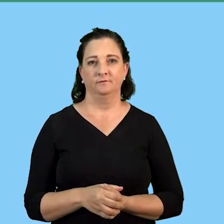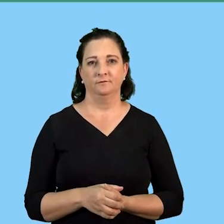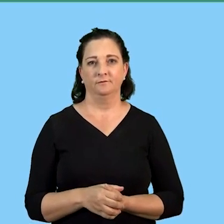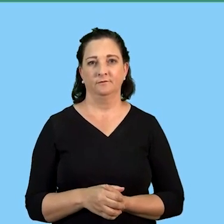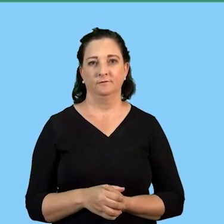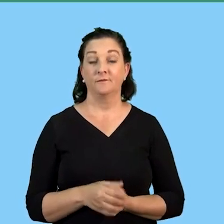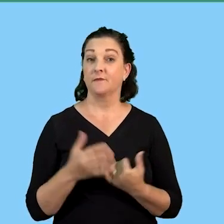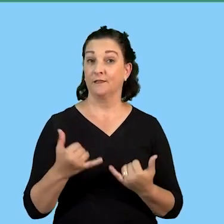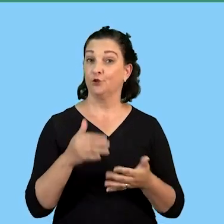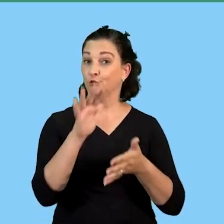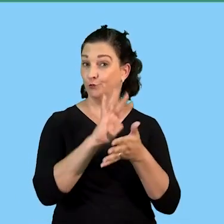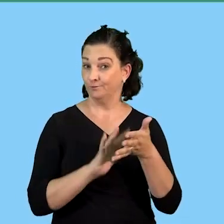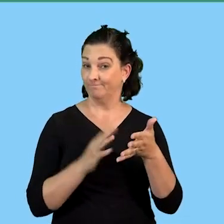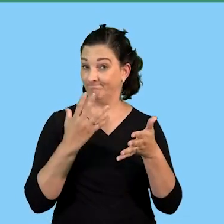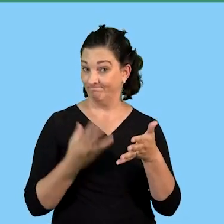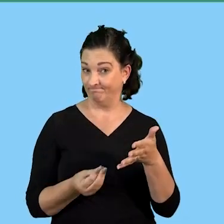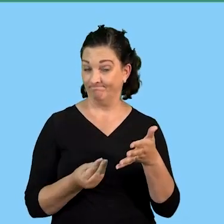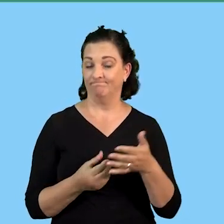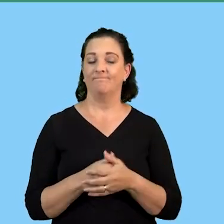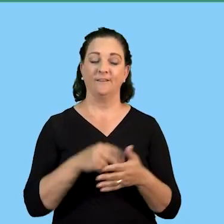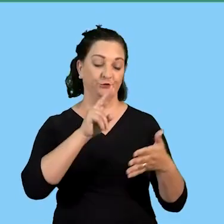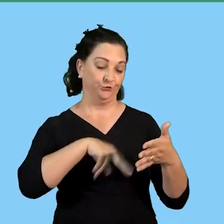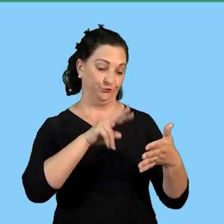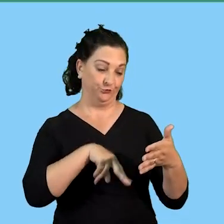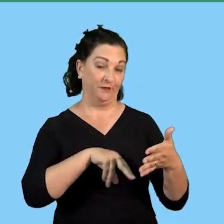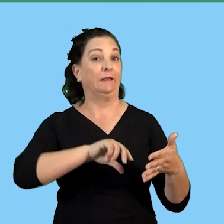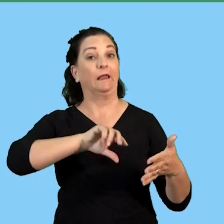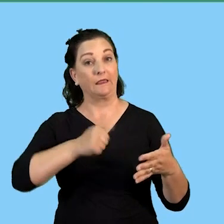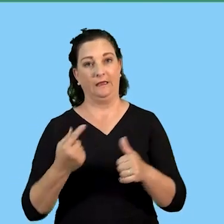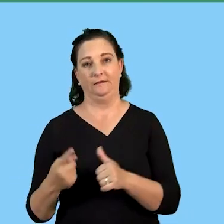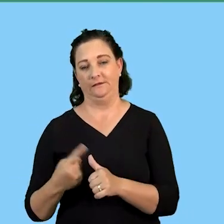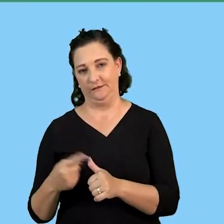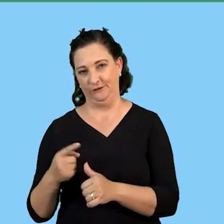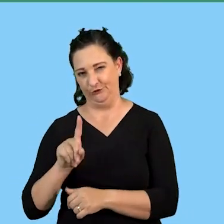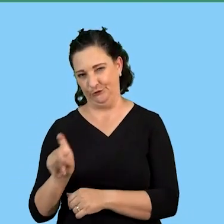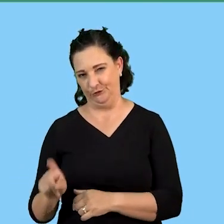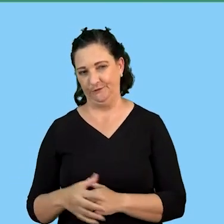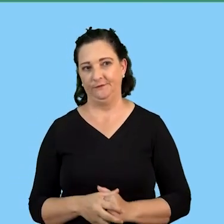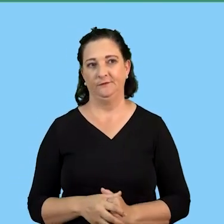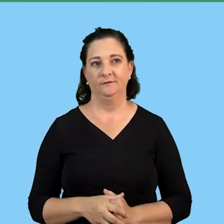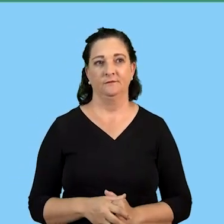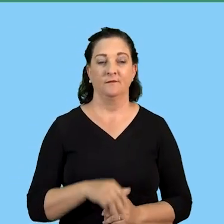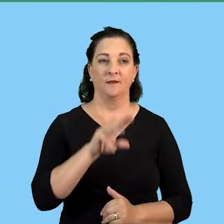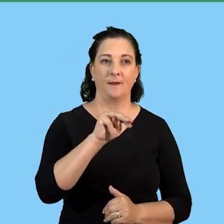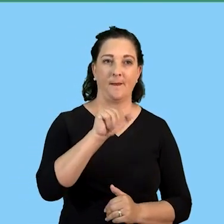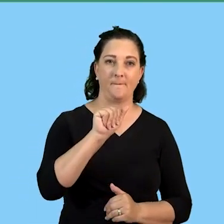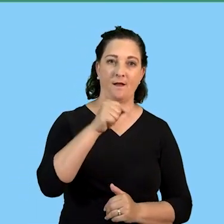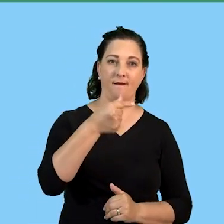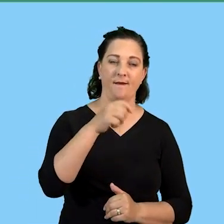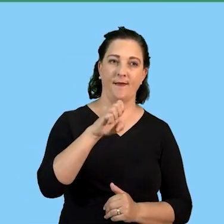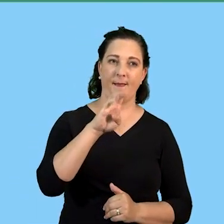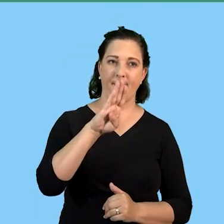then we have a scenario that we need to read and then we'll answer the questions that follow makeba